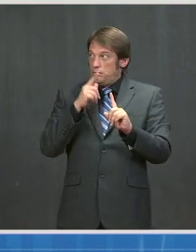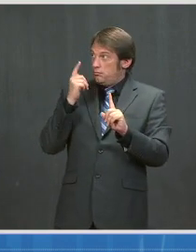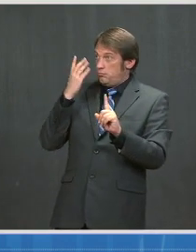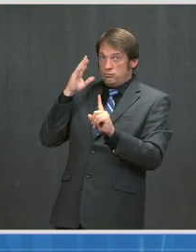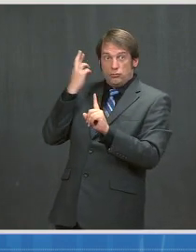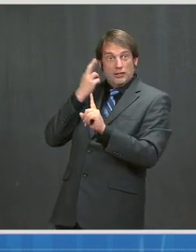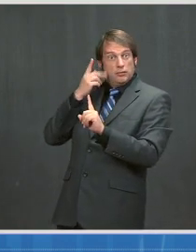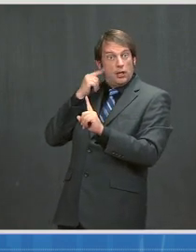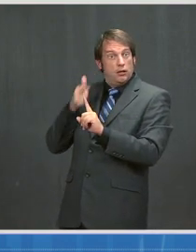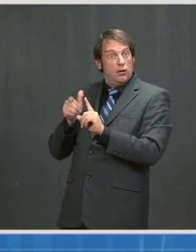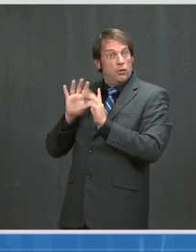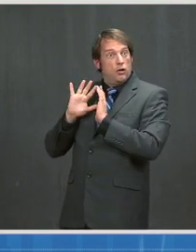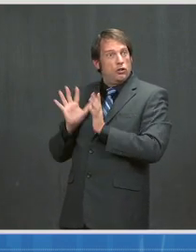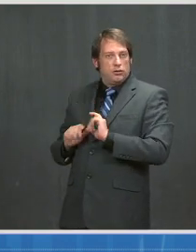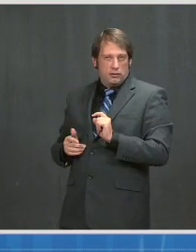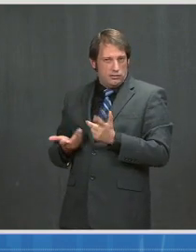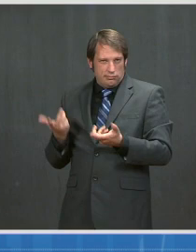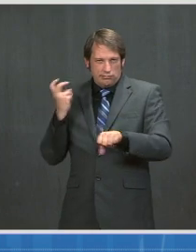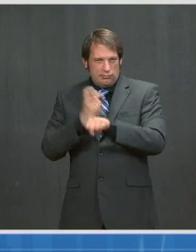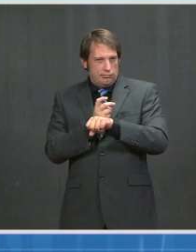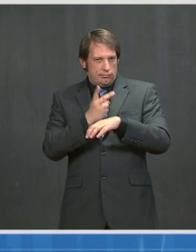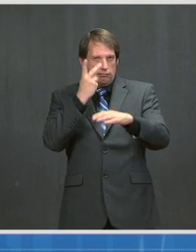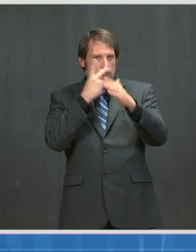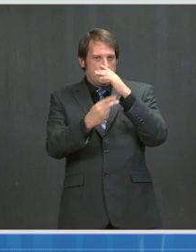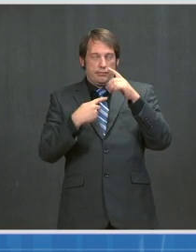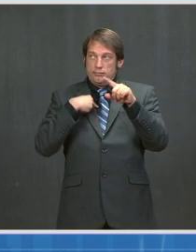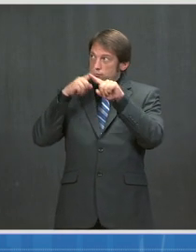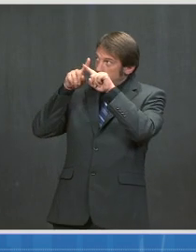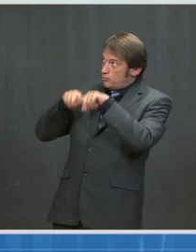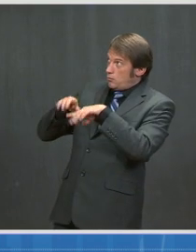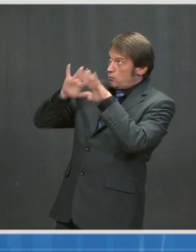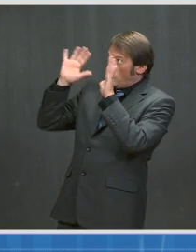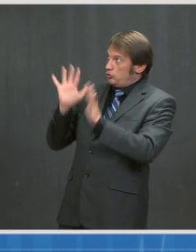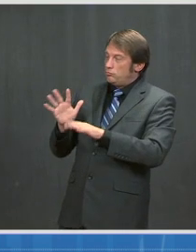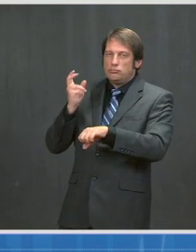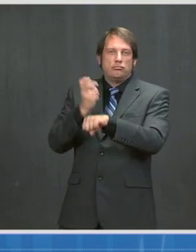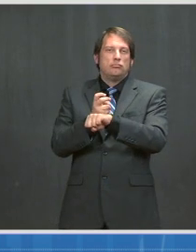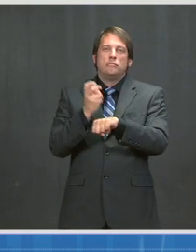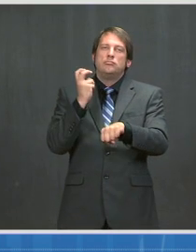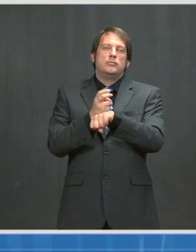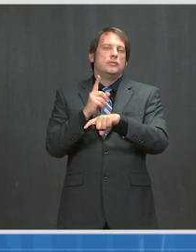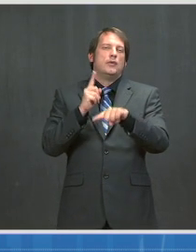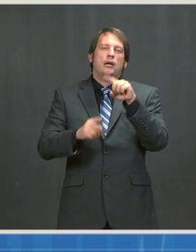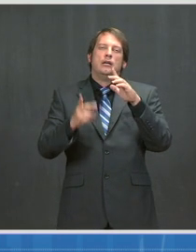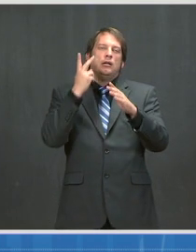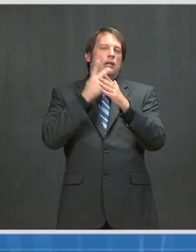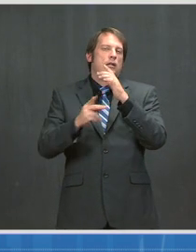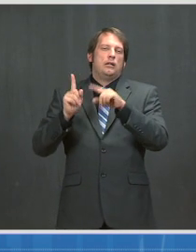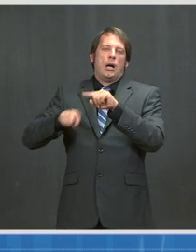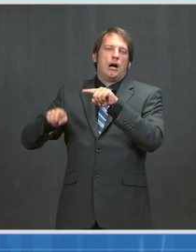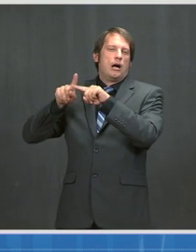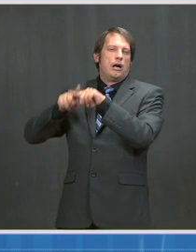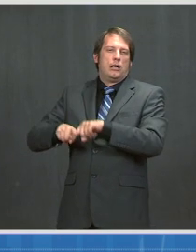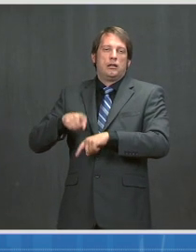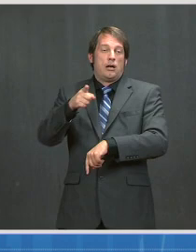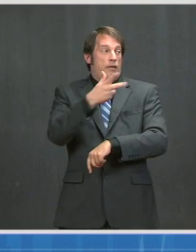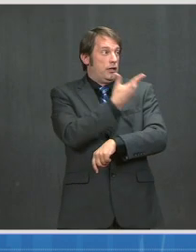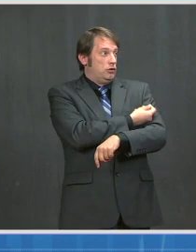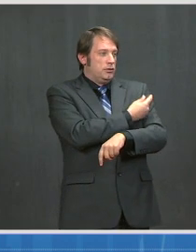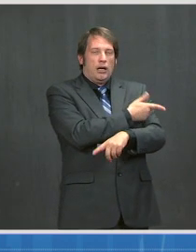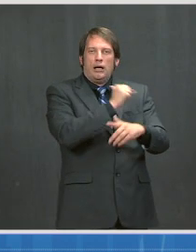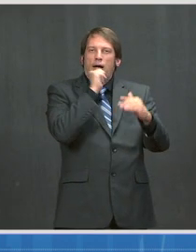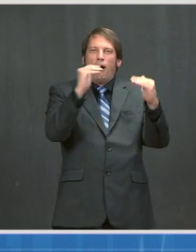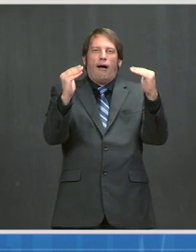anything we're in right now. Okay. Vaccines, not weather. Next question. Tom